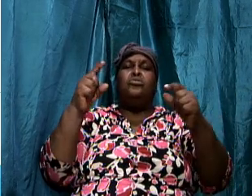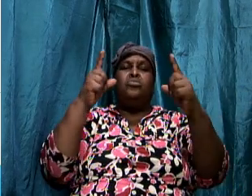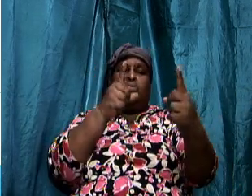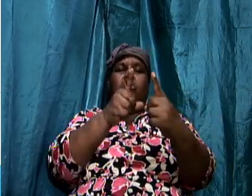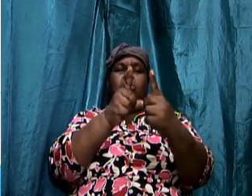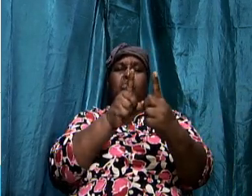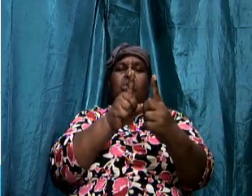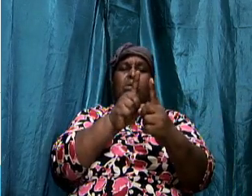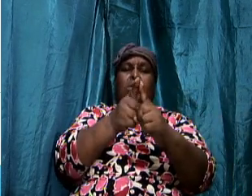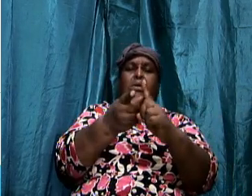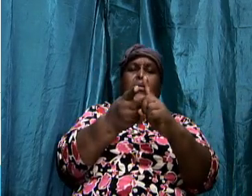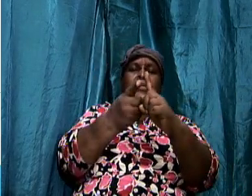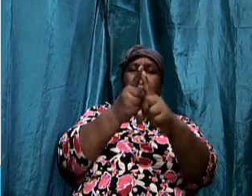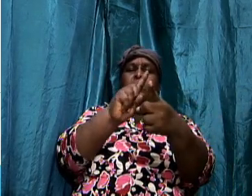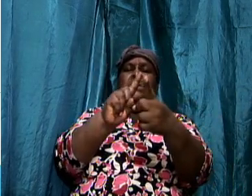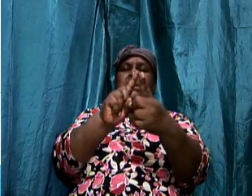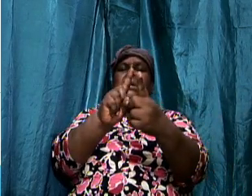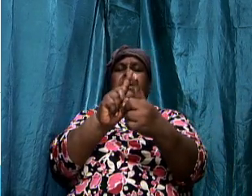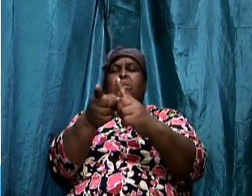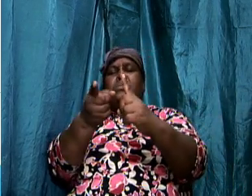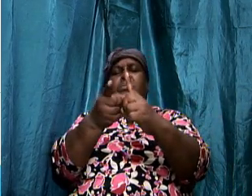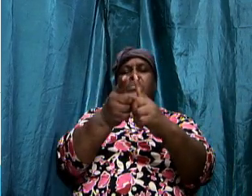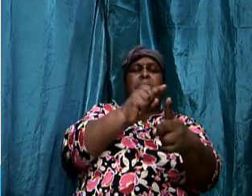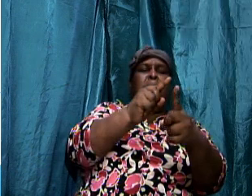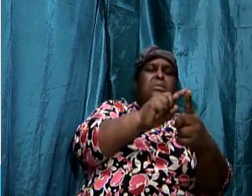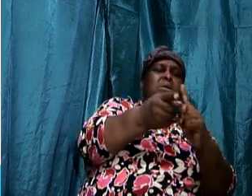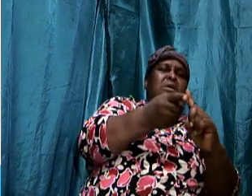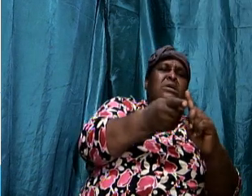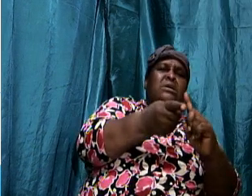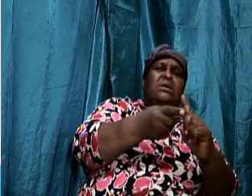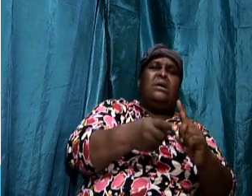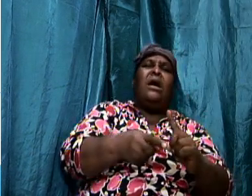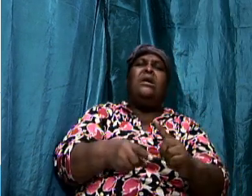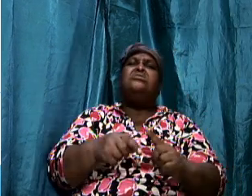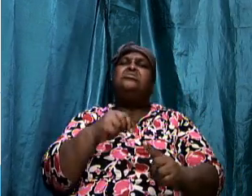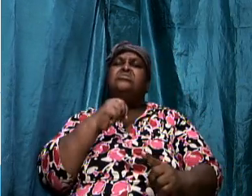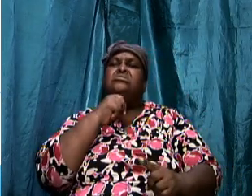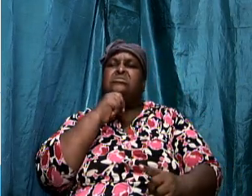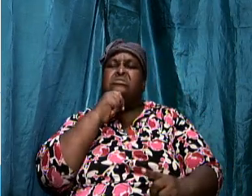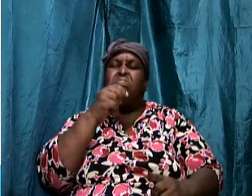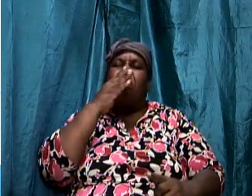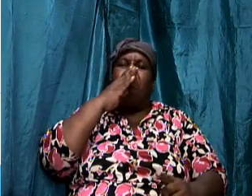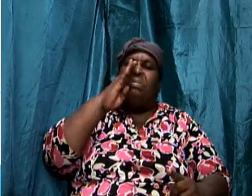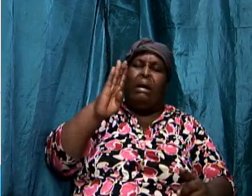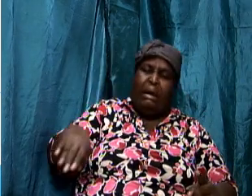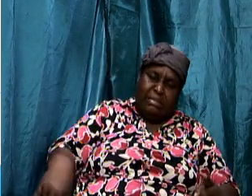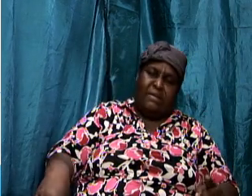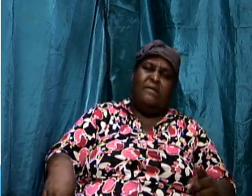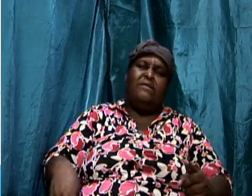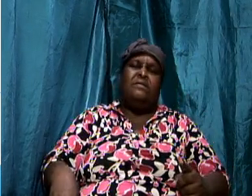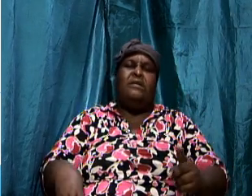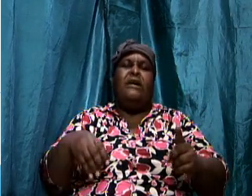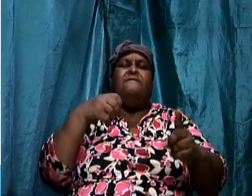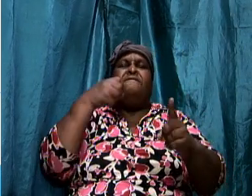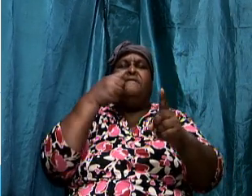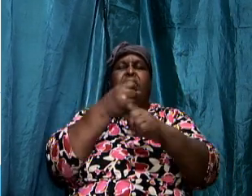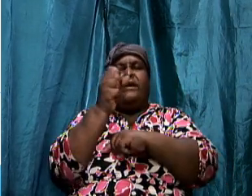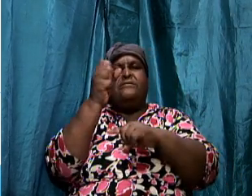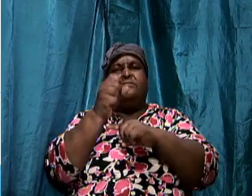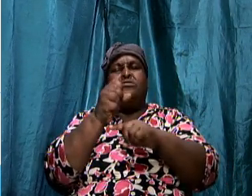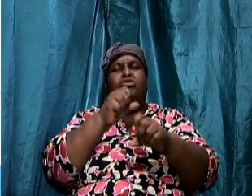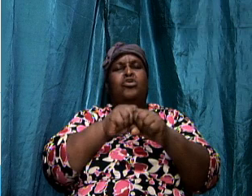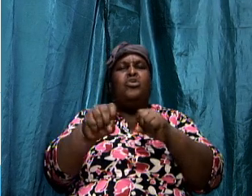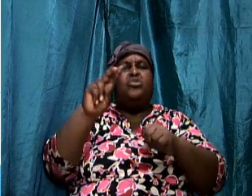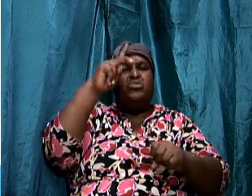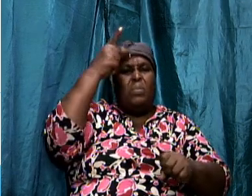a vicious and vile nature so that paul at the start